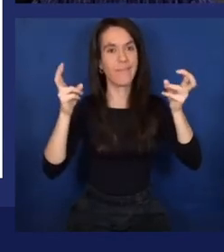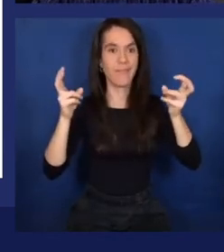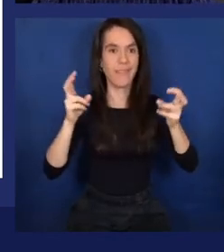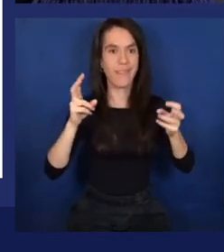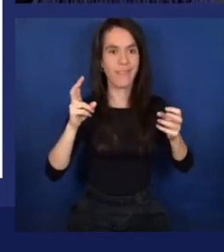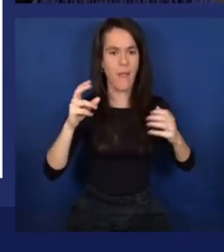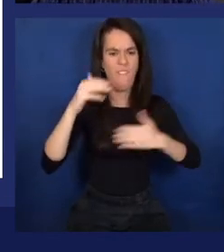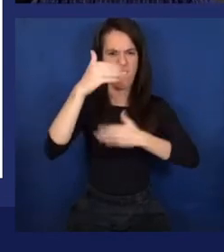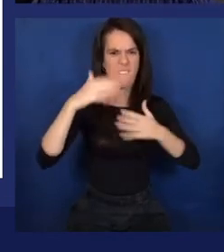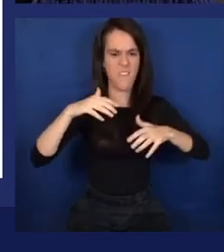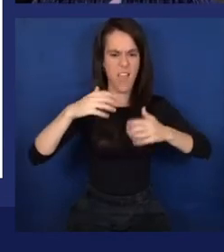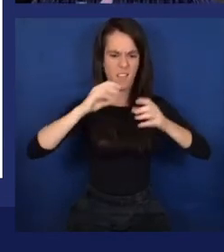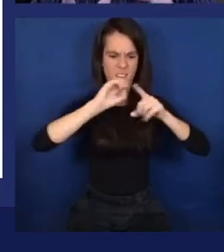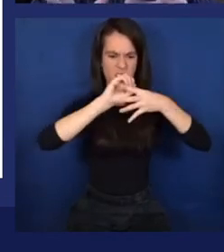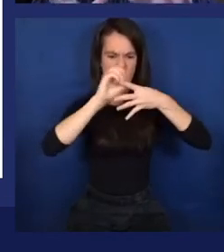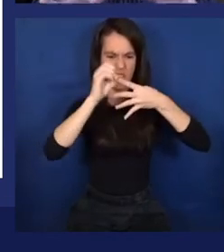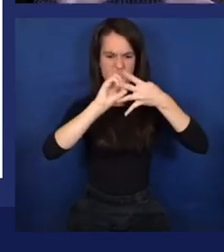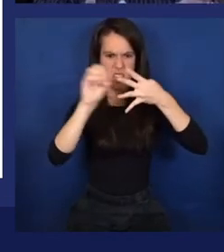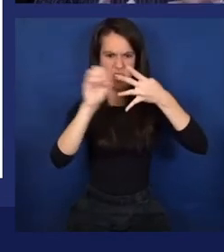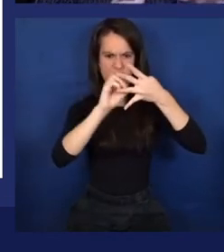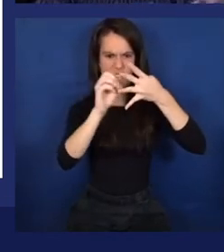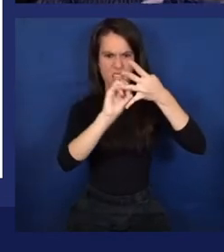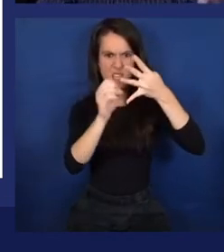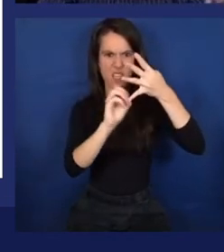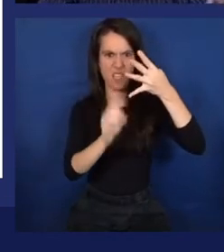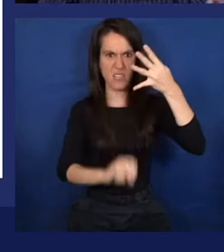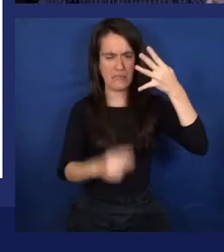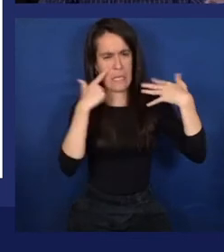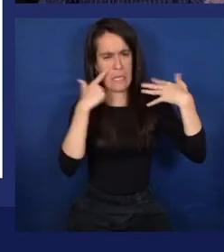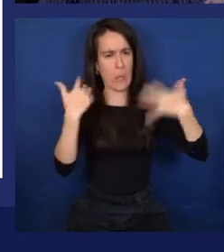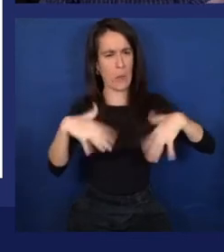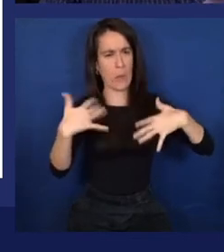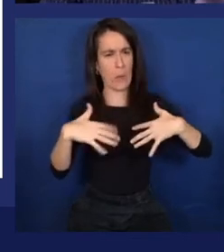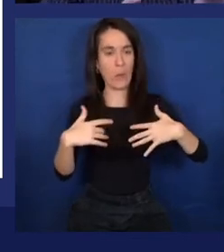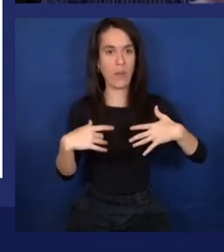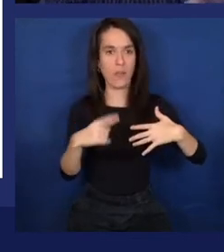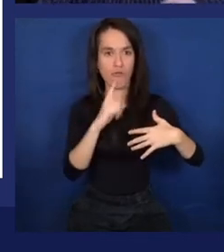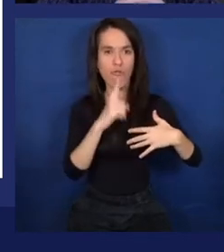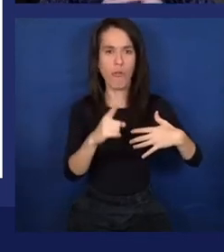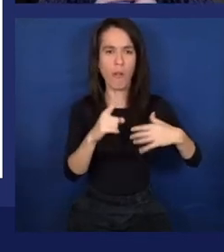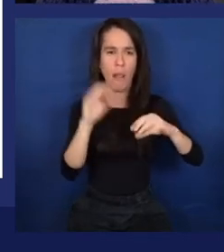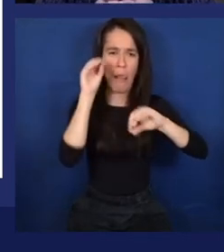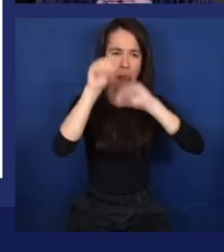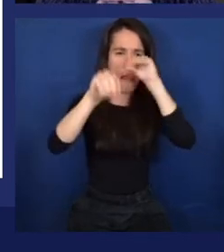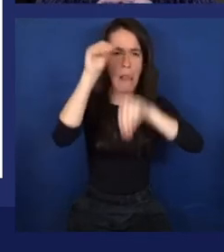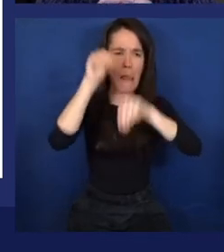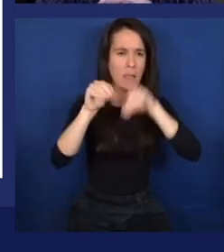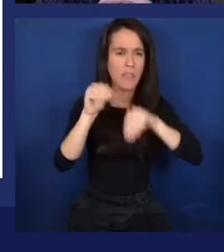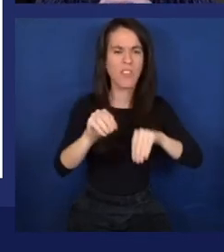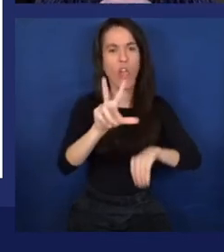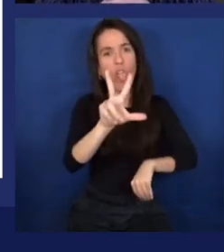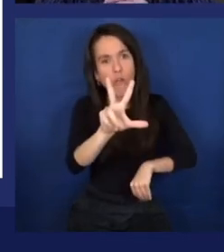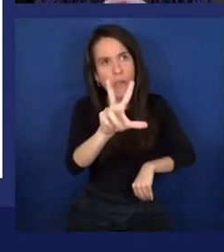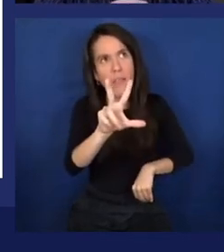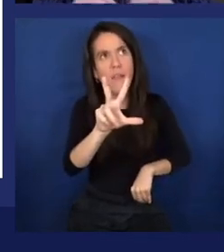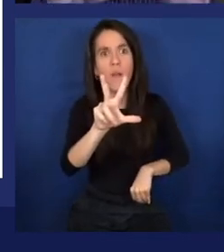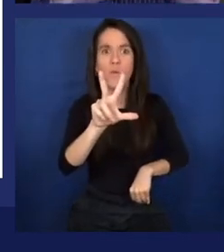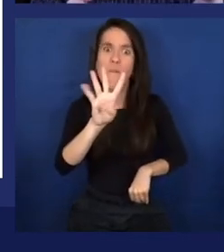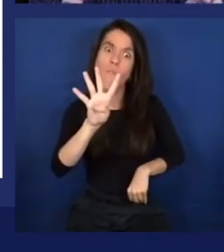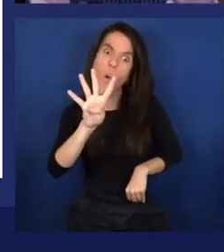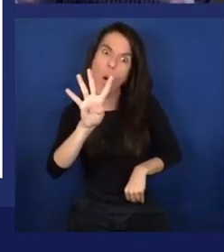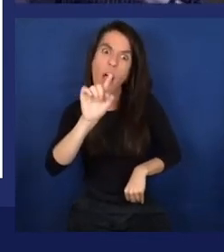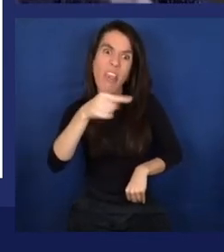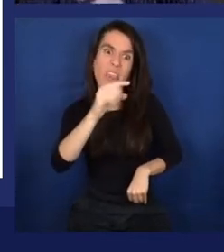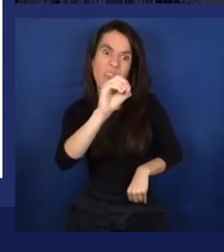programmed in Lisp. And where the typical IBM PC of the day was $3,000 to $4,000 US, these are